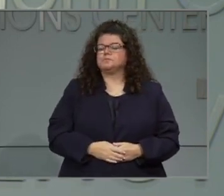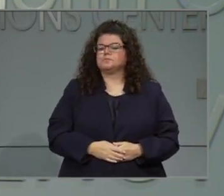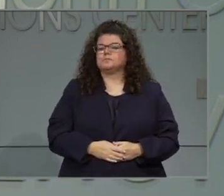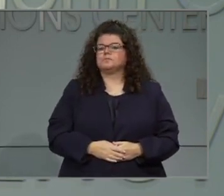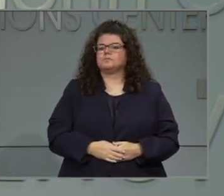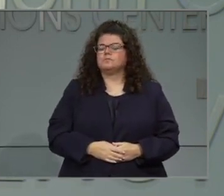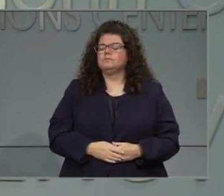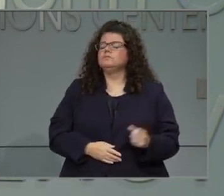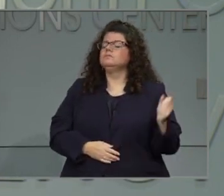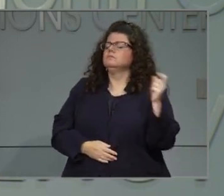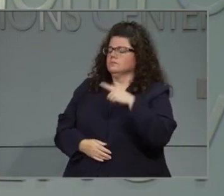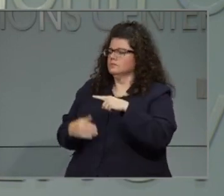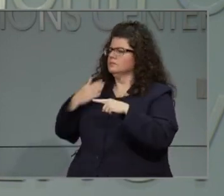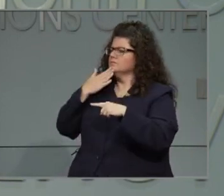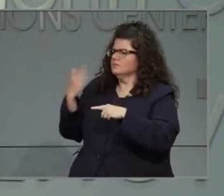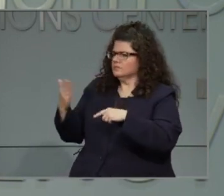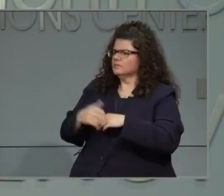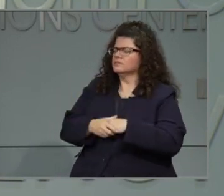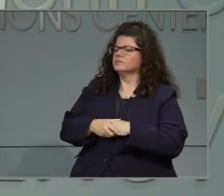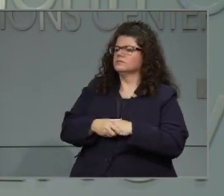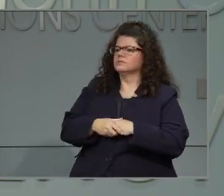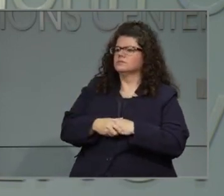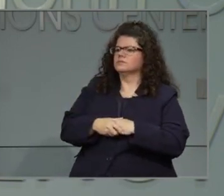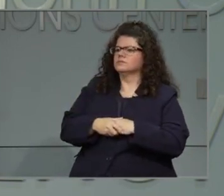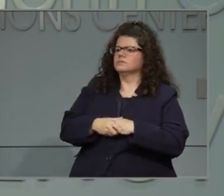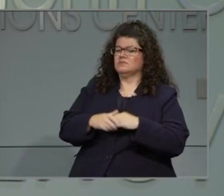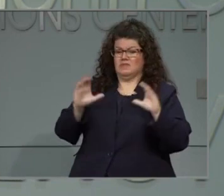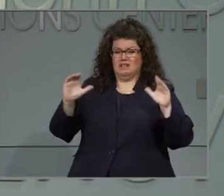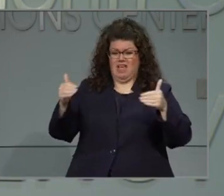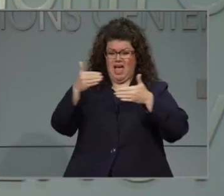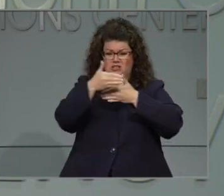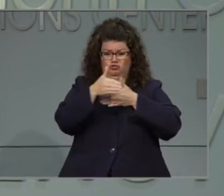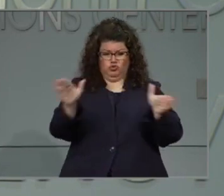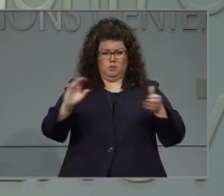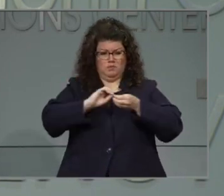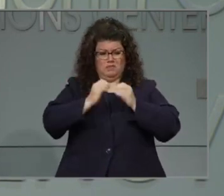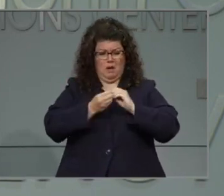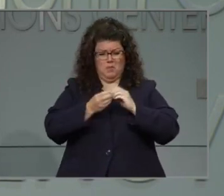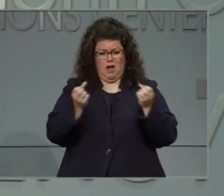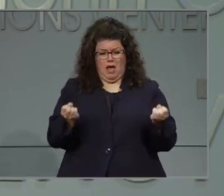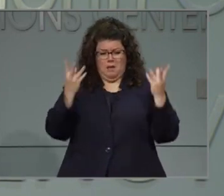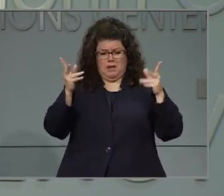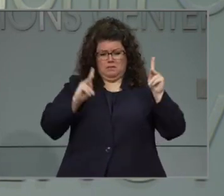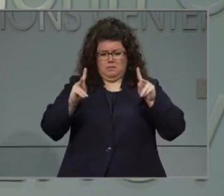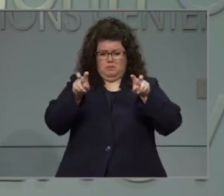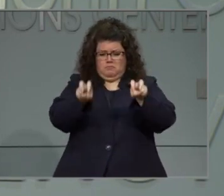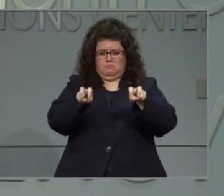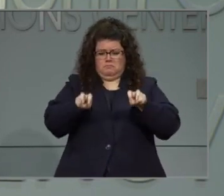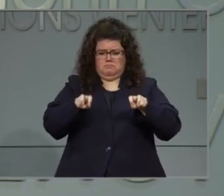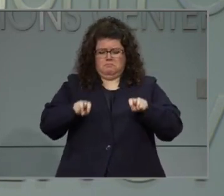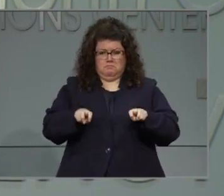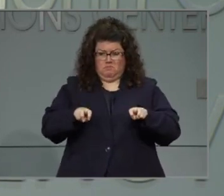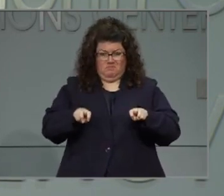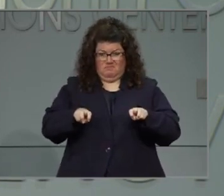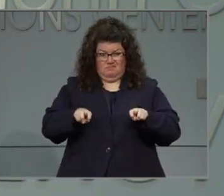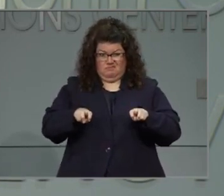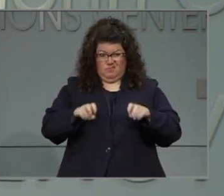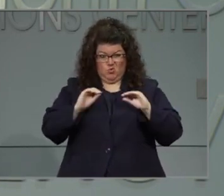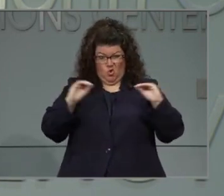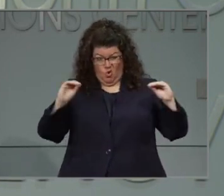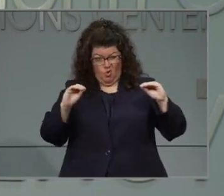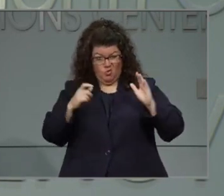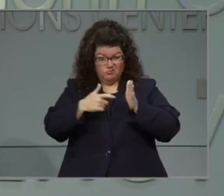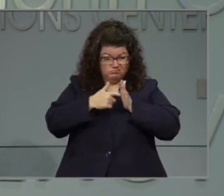Hi, thanks. On the, if the classroom sizes aren't reduced, how, what social distancing is there going to be? And related